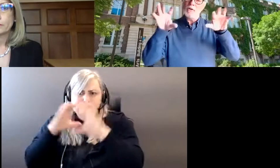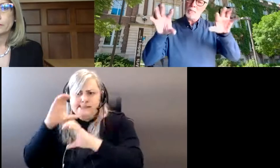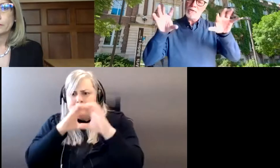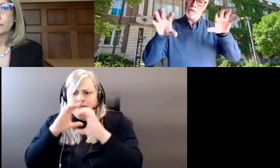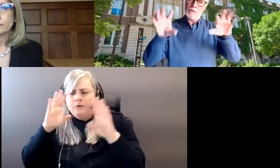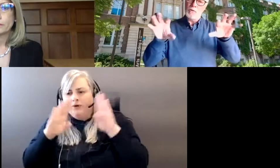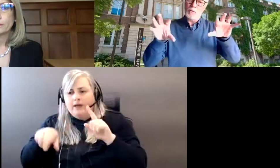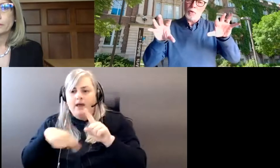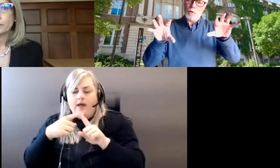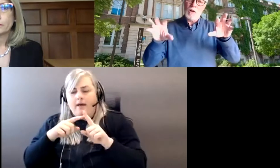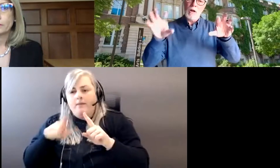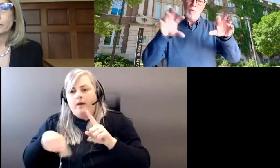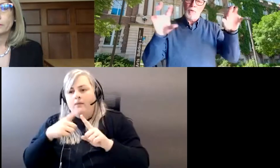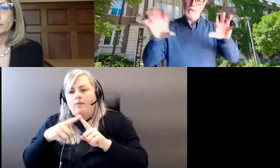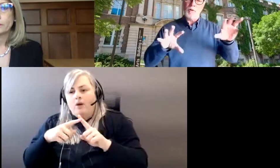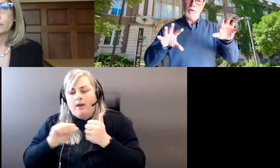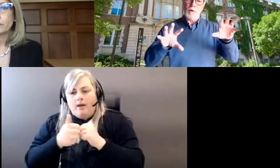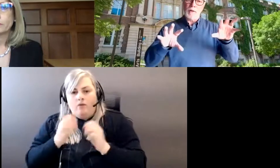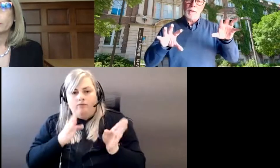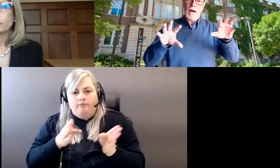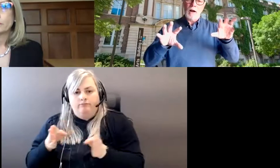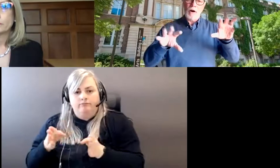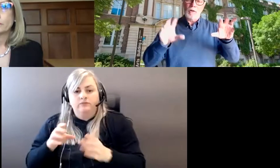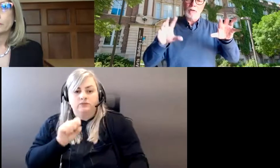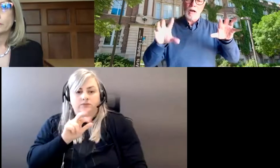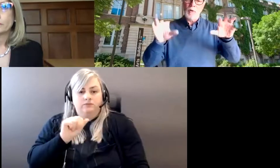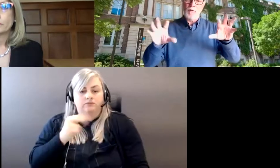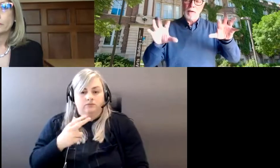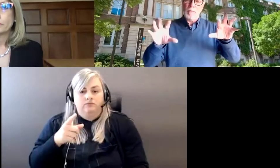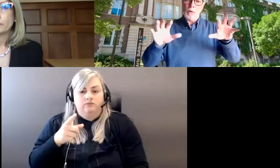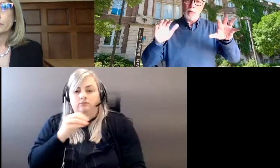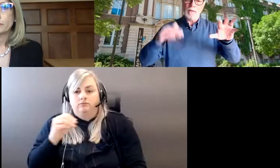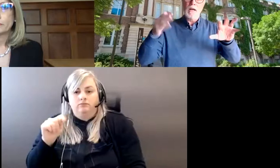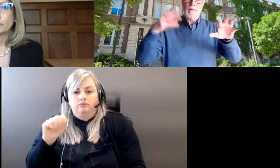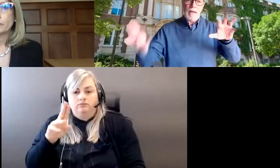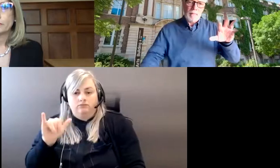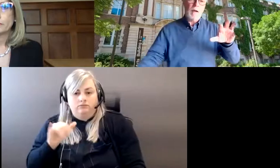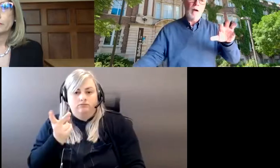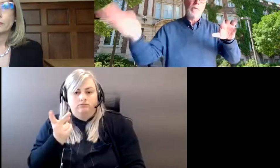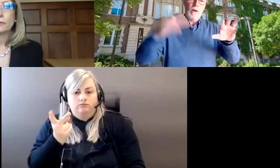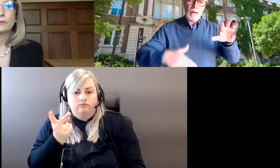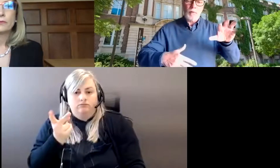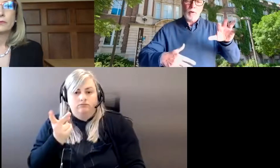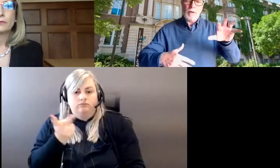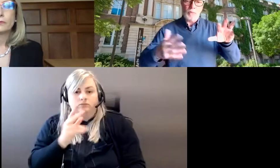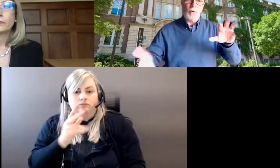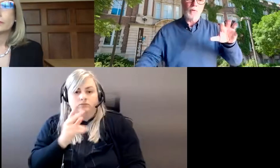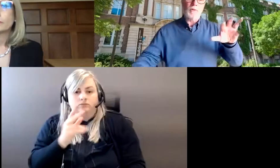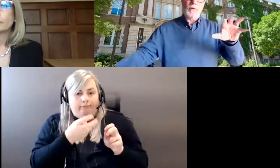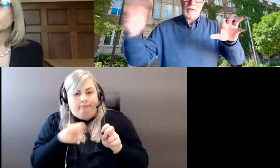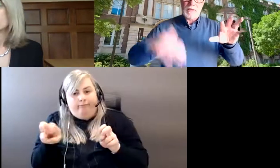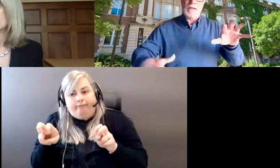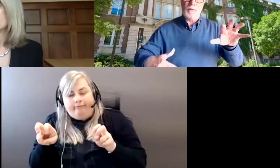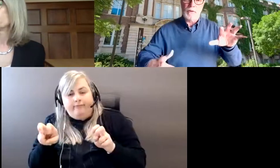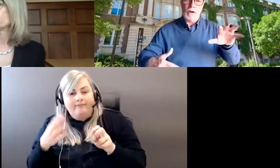these are new positions, new roles, both Sarah and Tony are long time U of employees. They applied for these roles